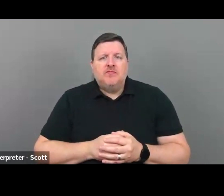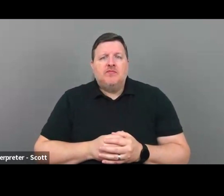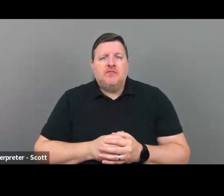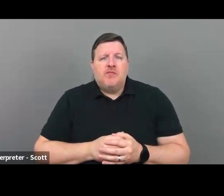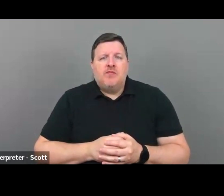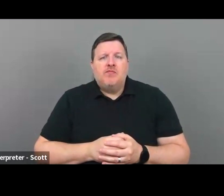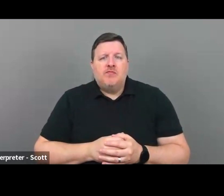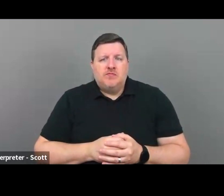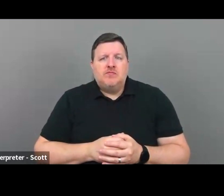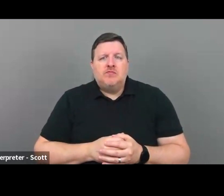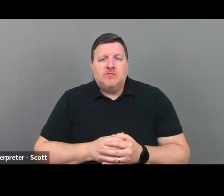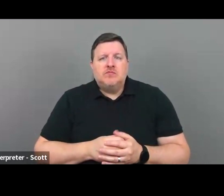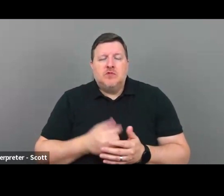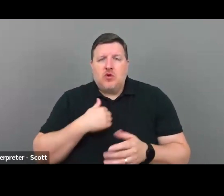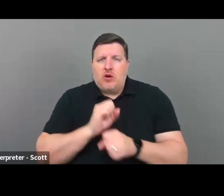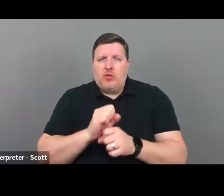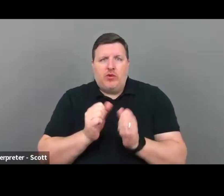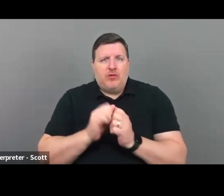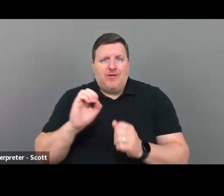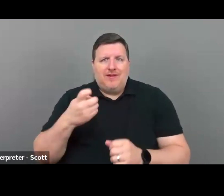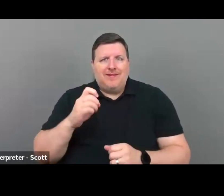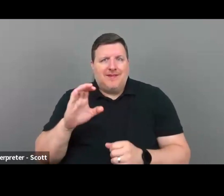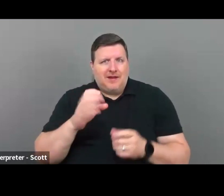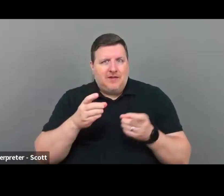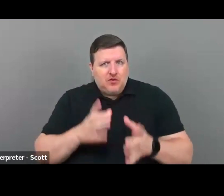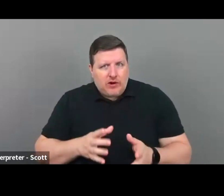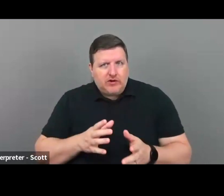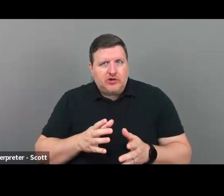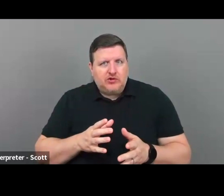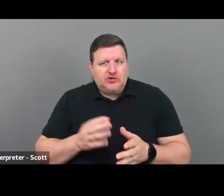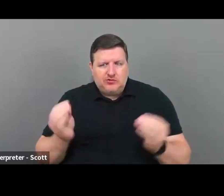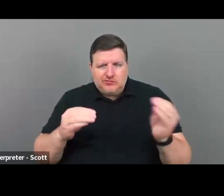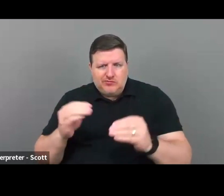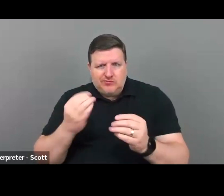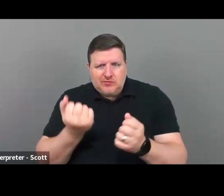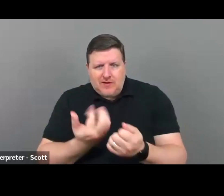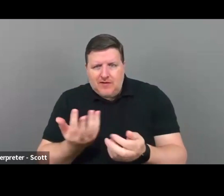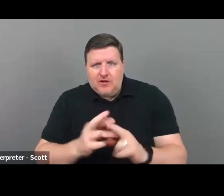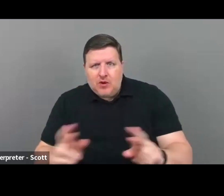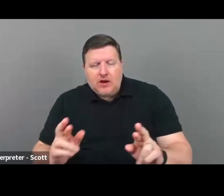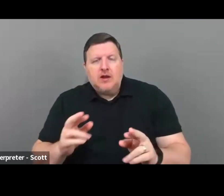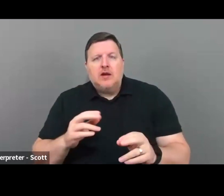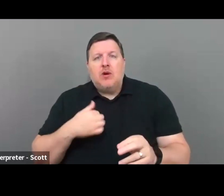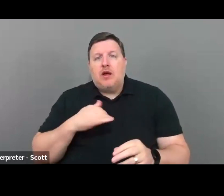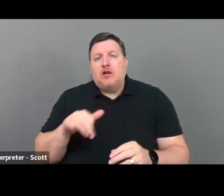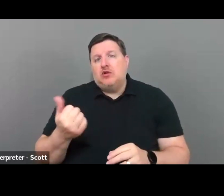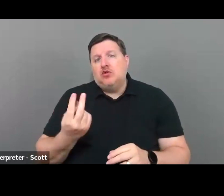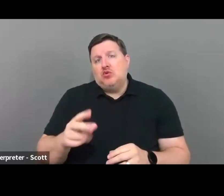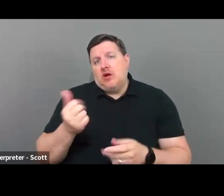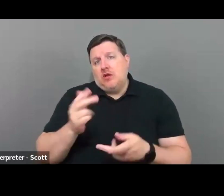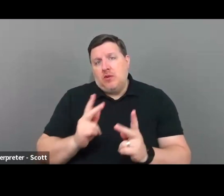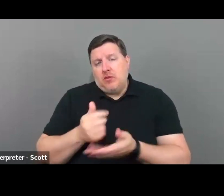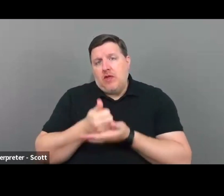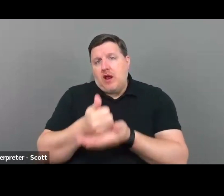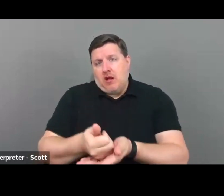So, uh, you know, I worked with the executive director to pull stuff together. Um, and we had two other people who also helped pull